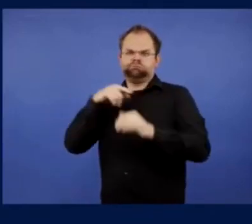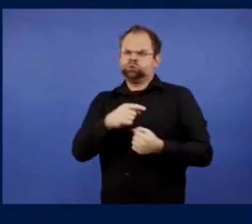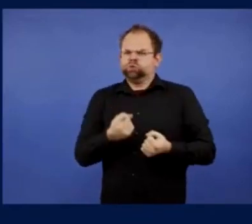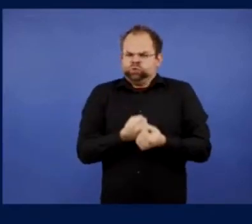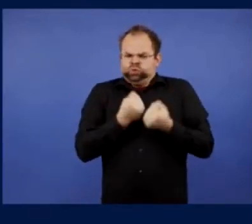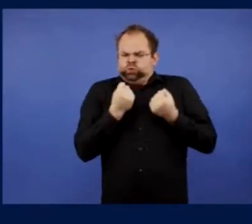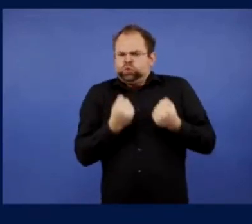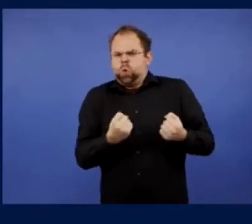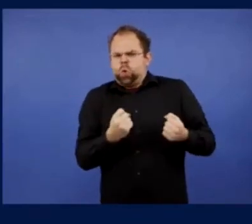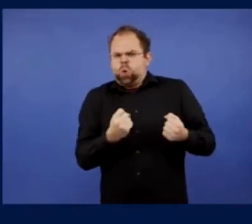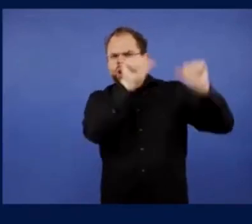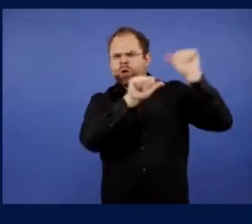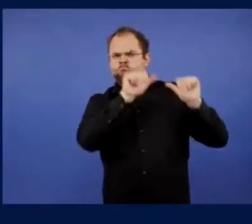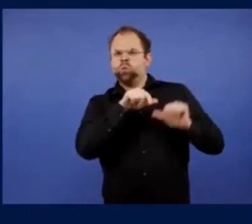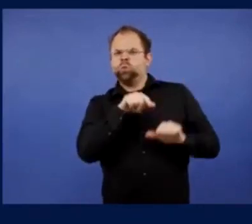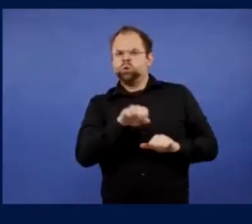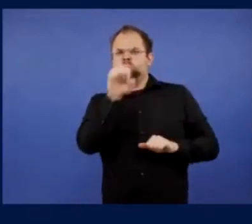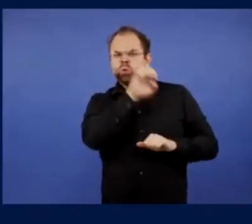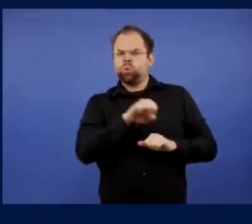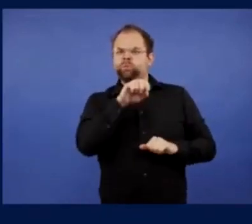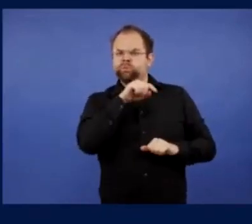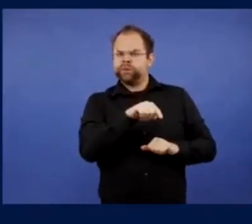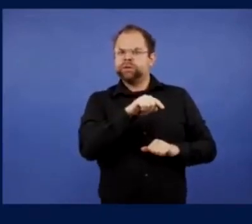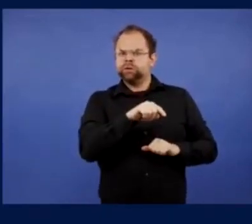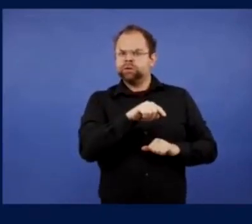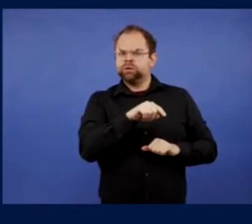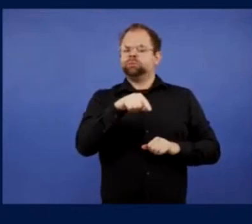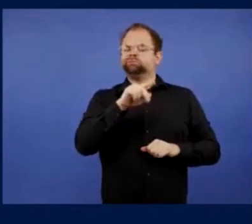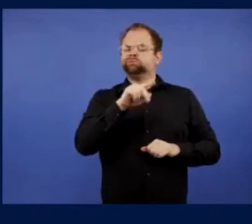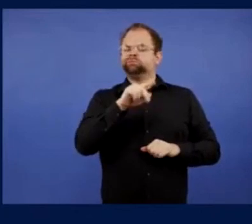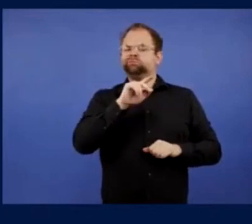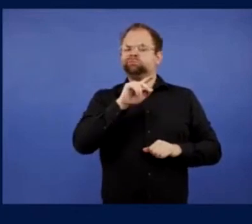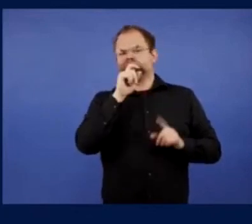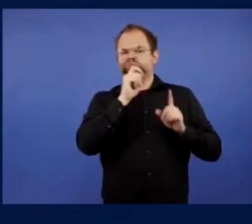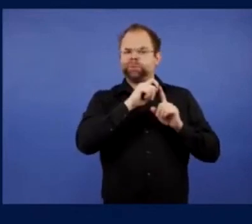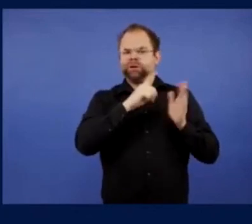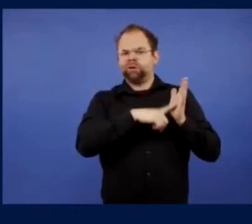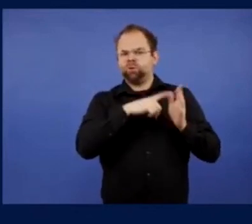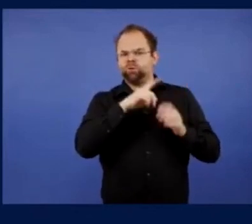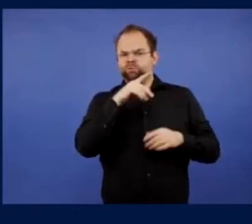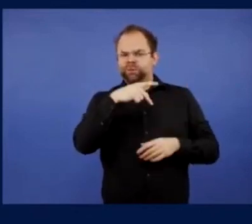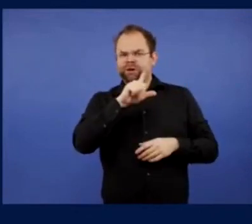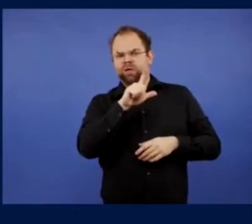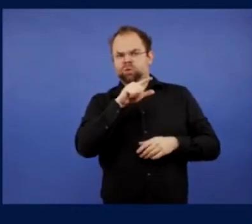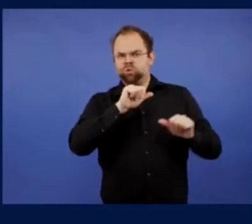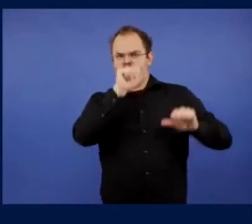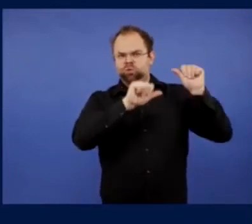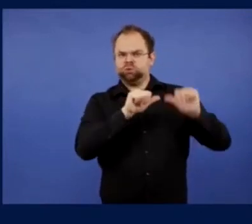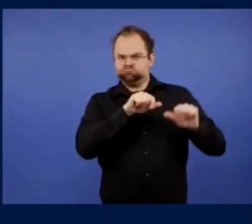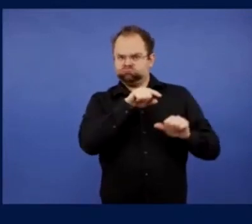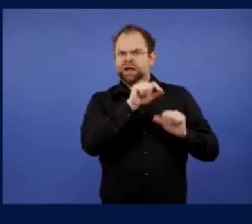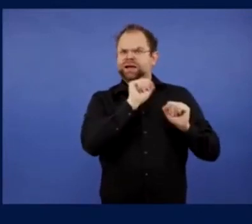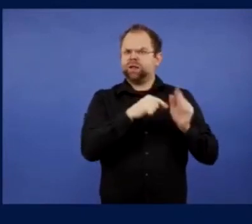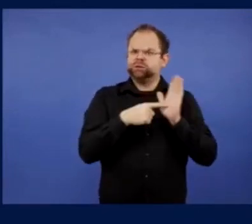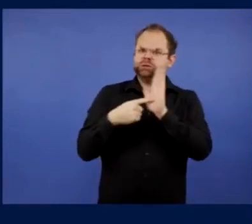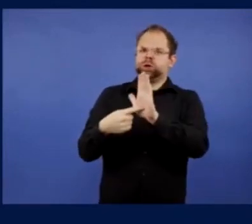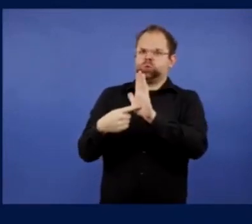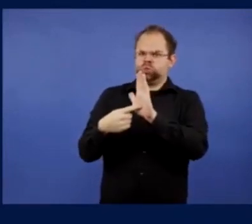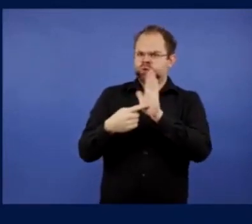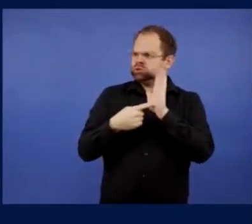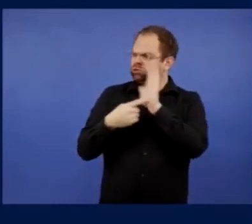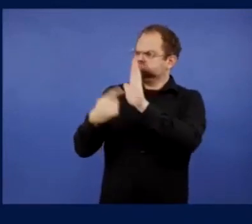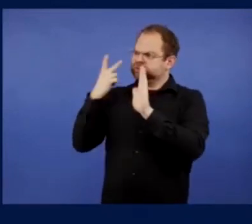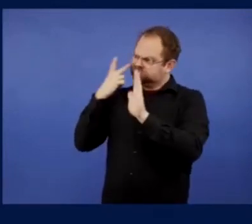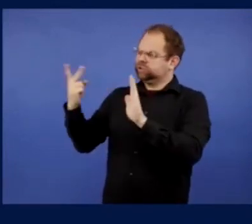standards. Atletico Madrid are a shining example of what we, what can be done. When you go there, the Spanish staff, the